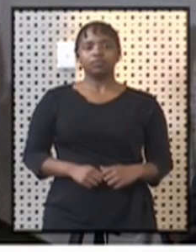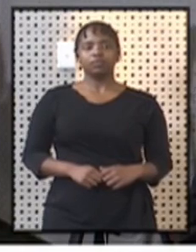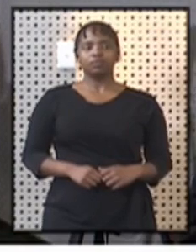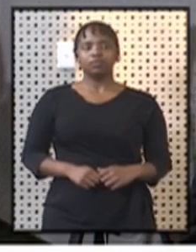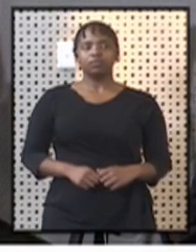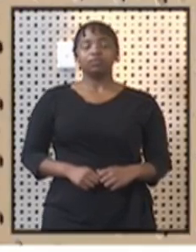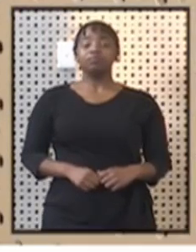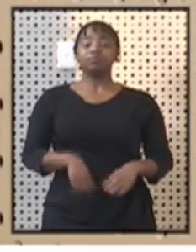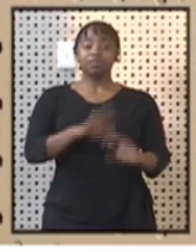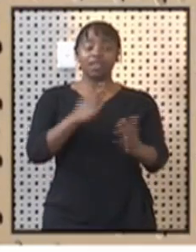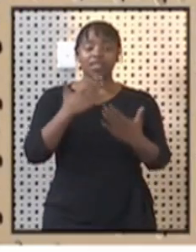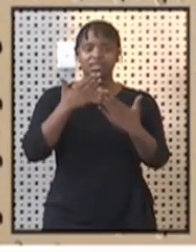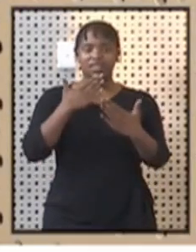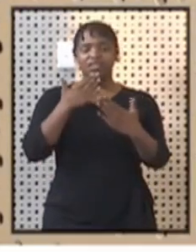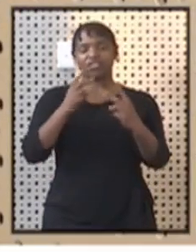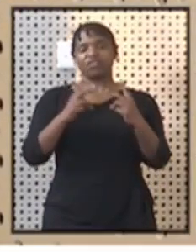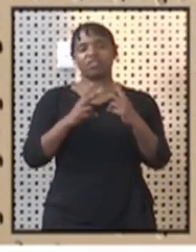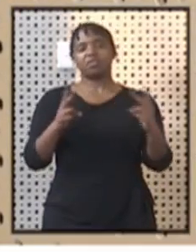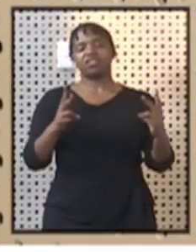Thank you very much.